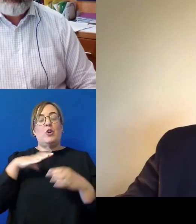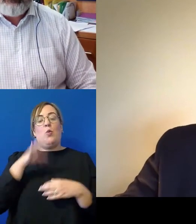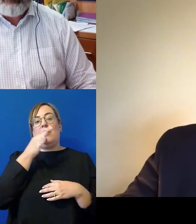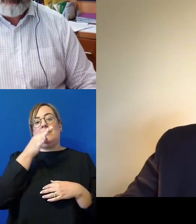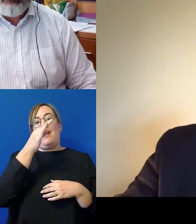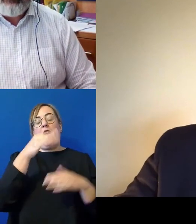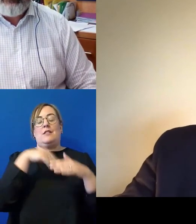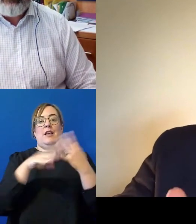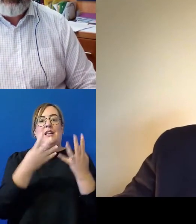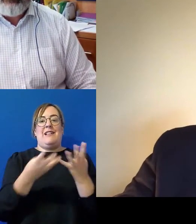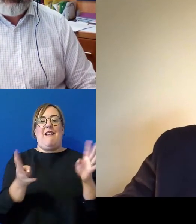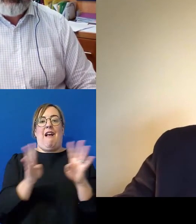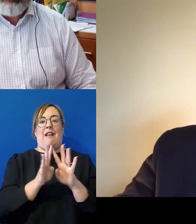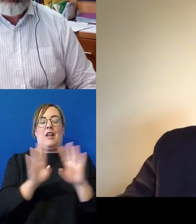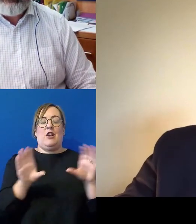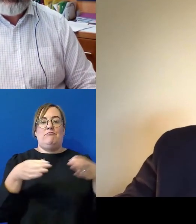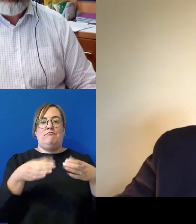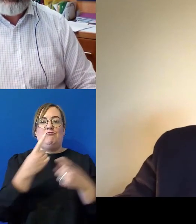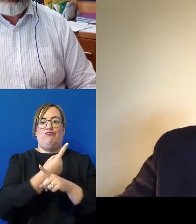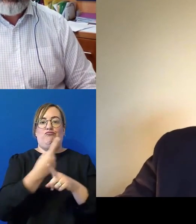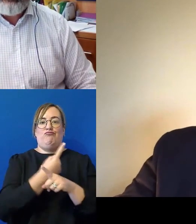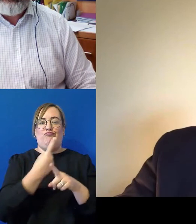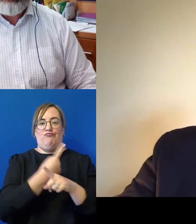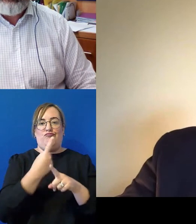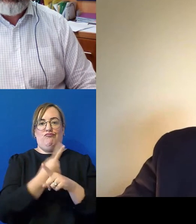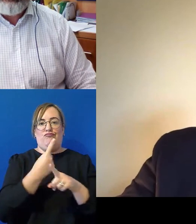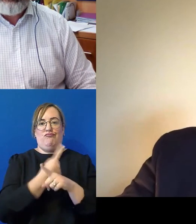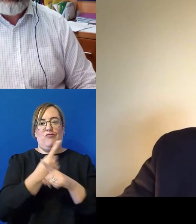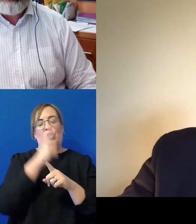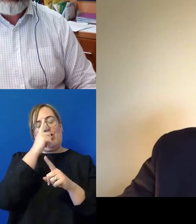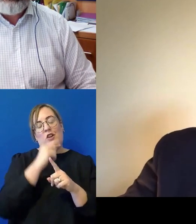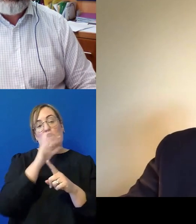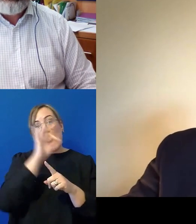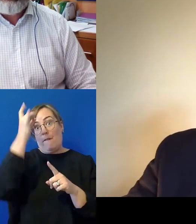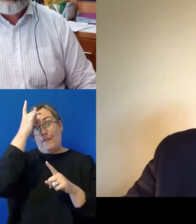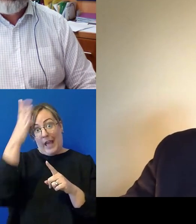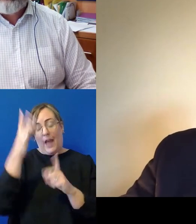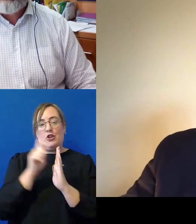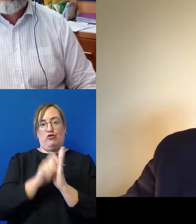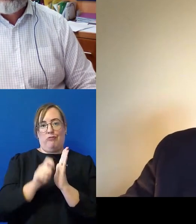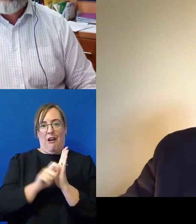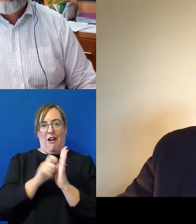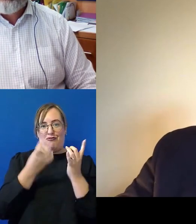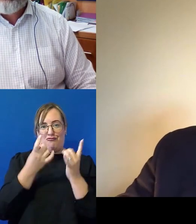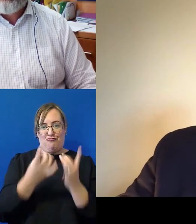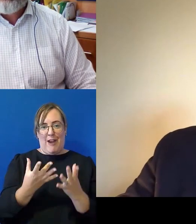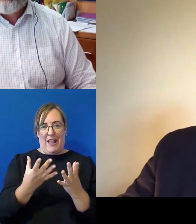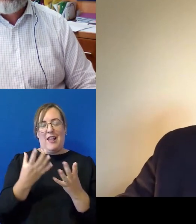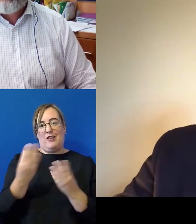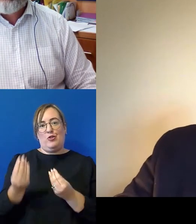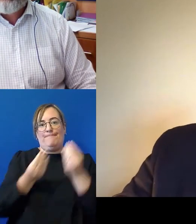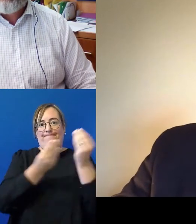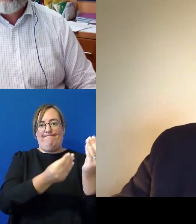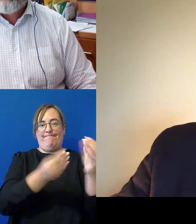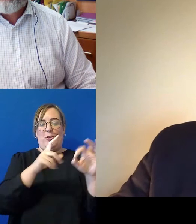that address don't forget it write it down in the short break between these sessions and have it ready to go when you